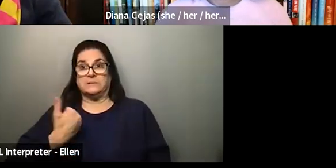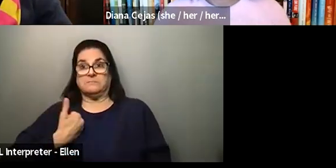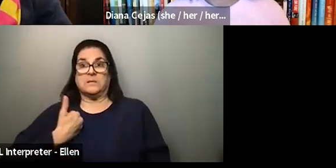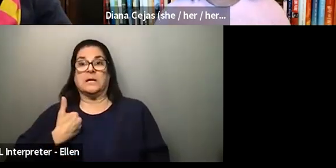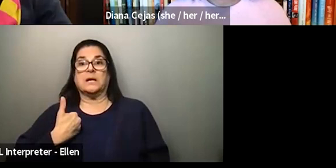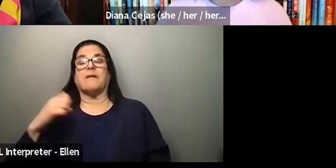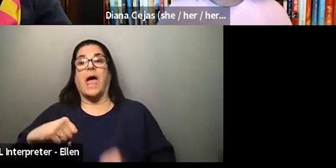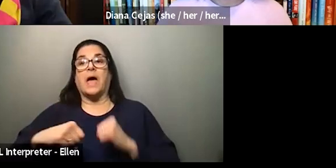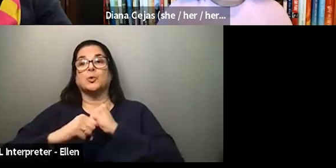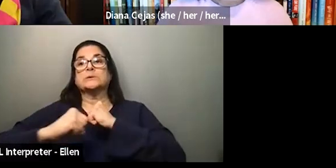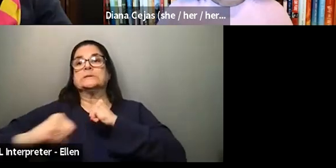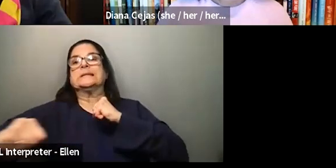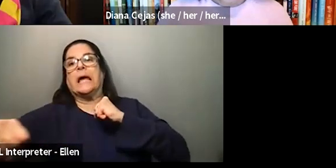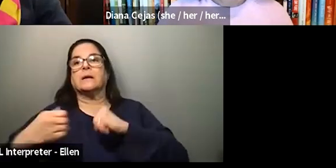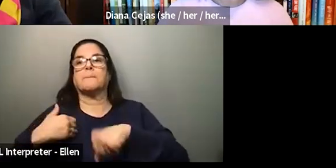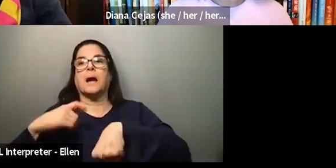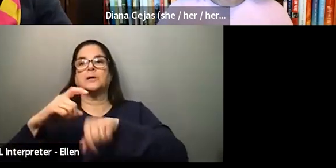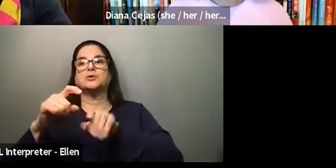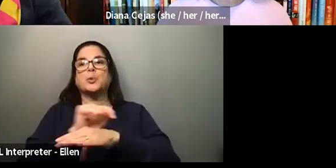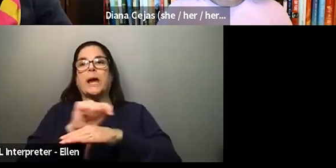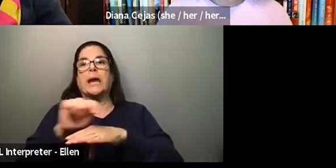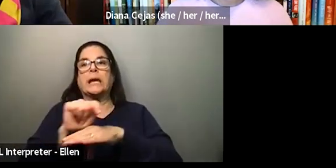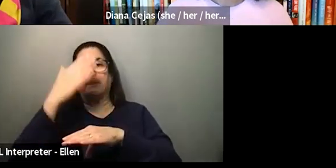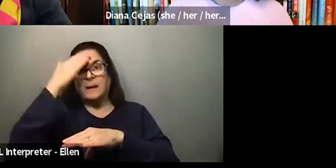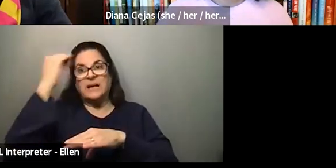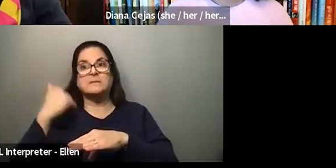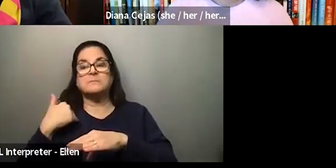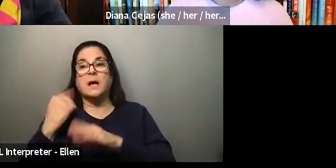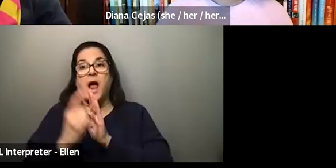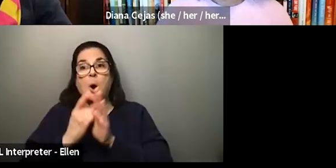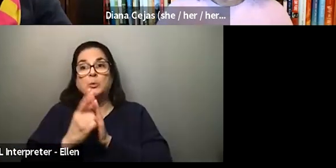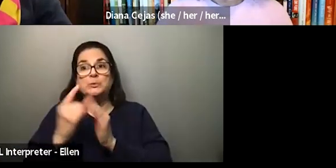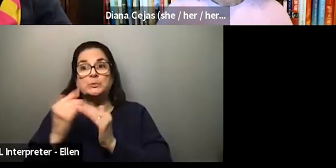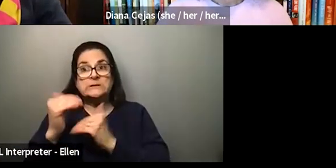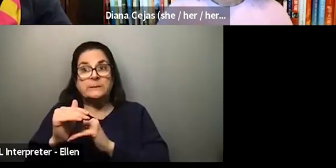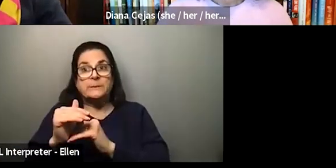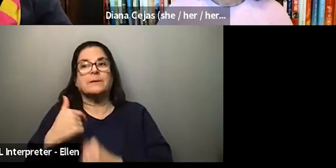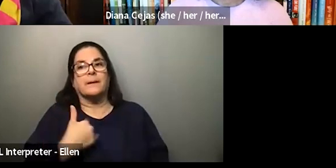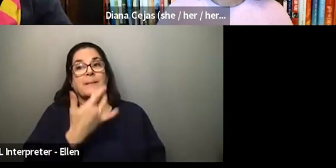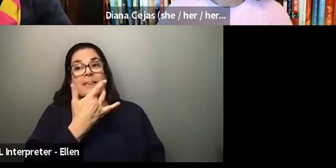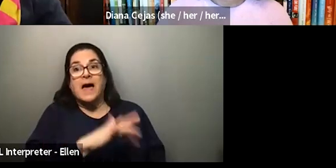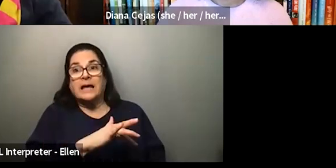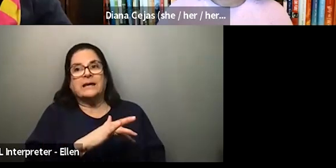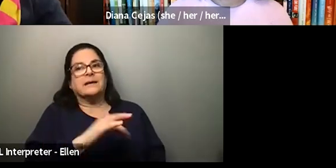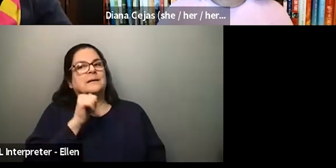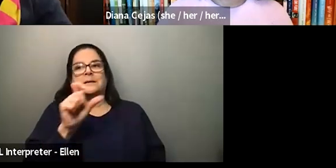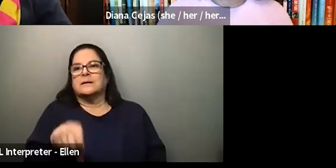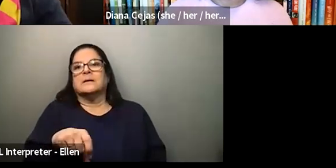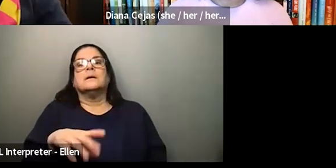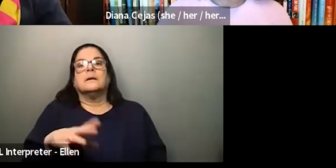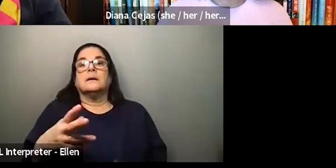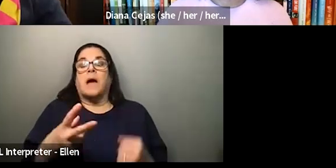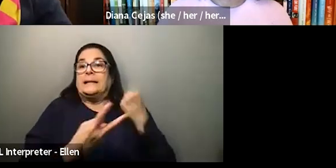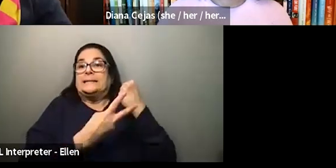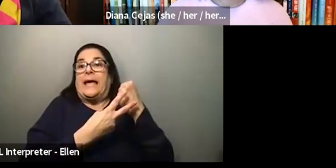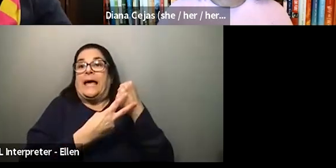because of, you know, limited hours. I'm lucky in that I didn't, because it just so happened that I had saved a bunch of